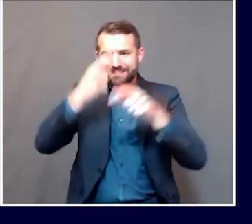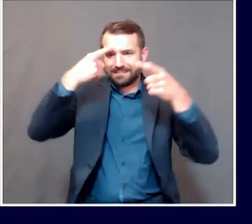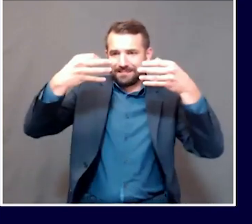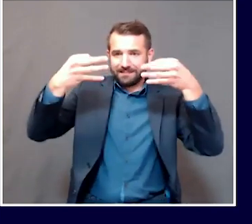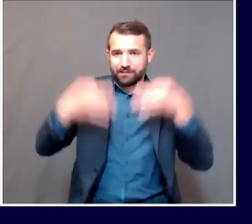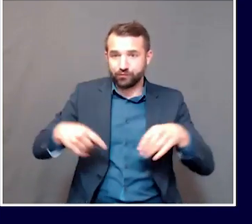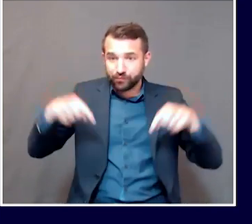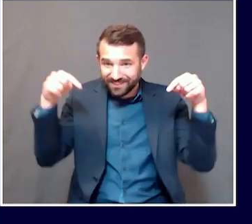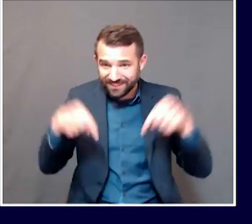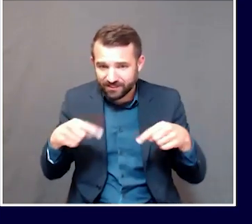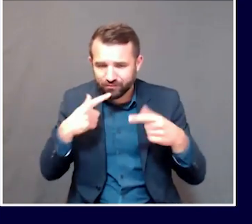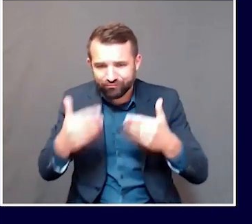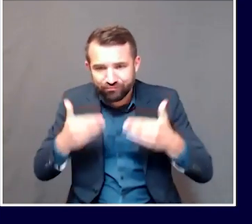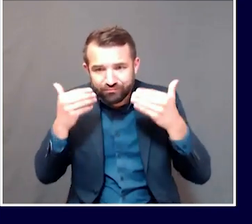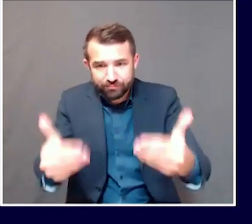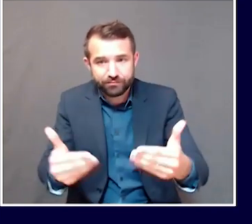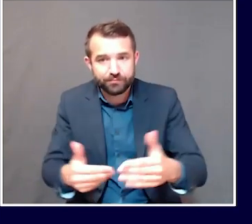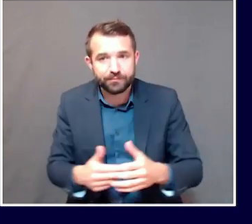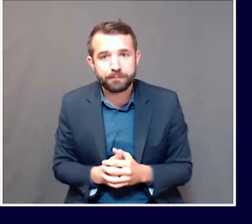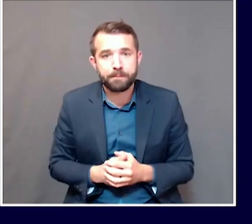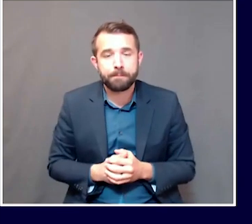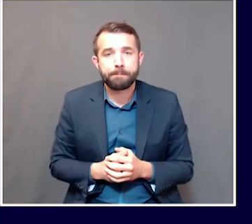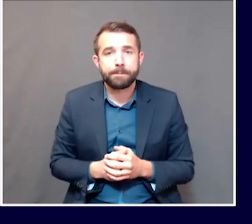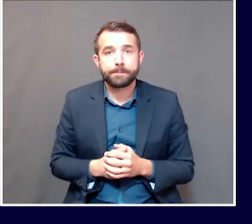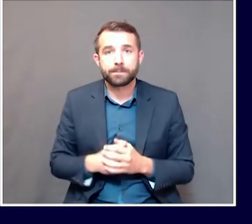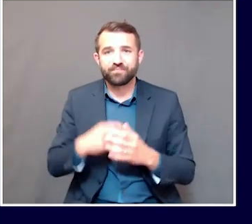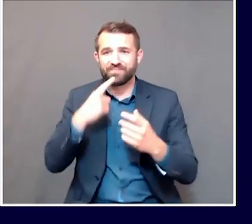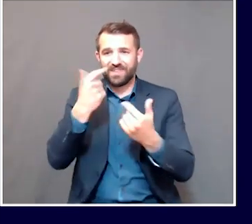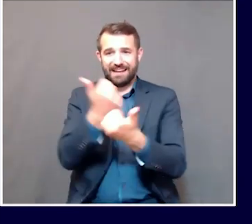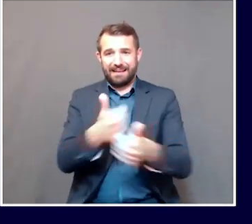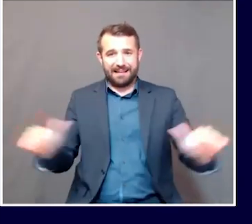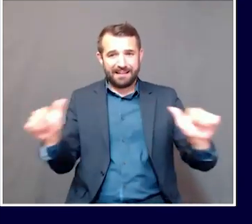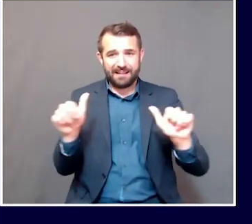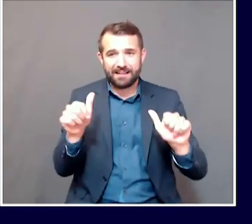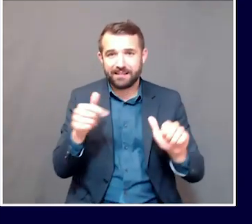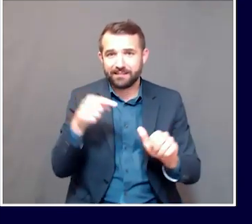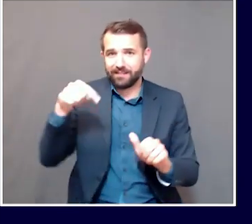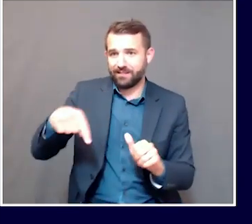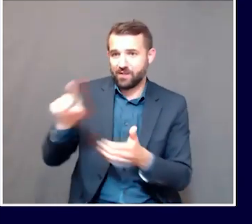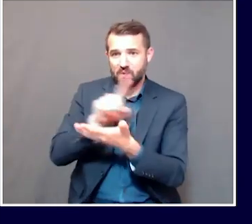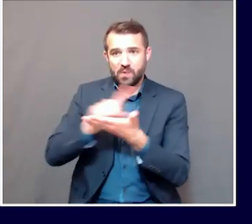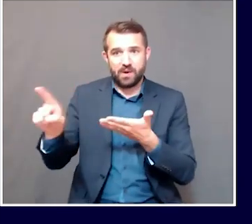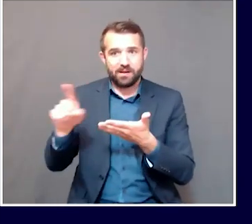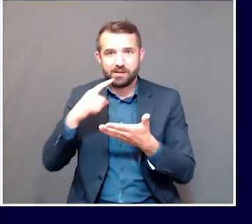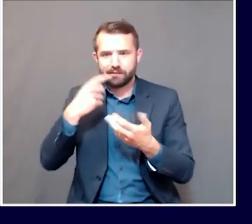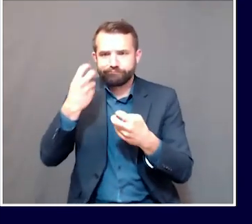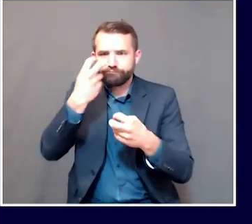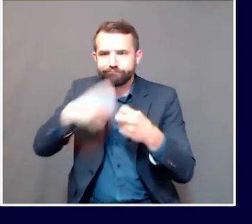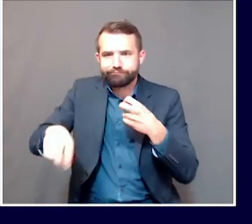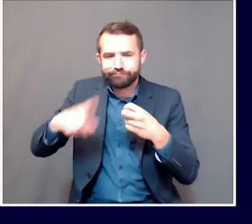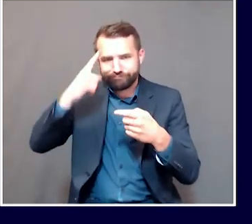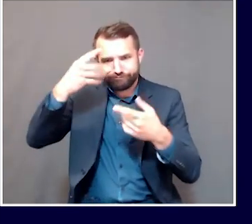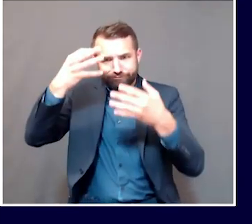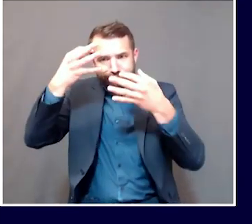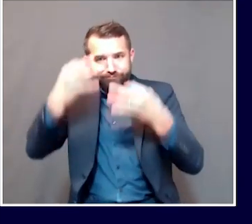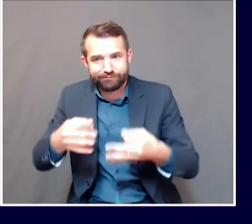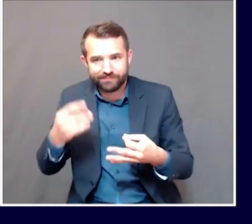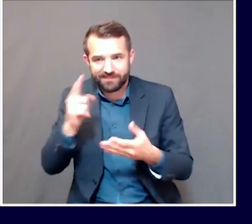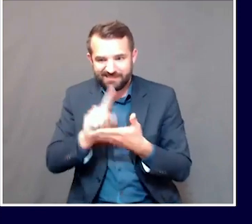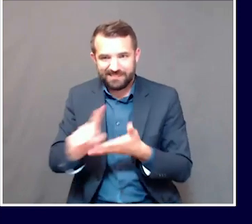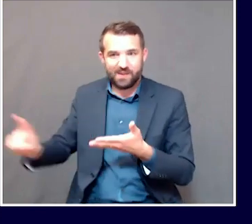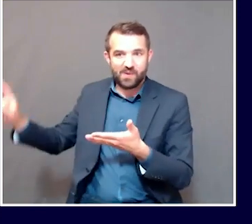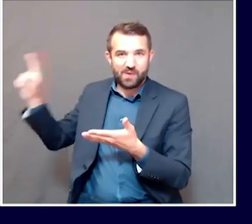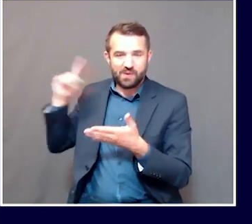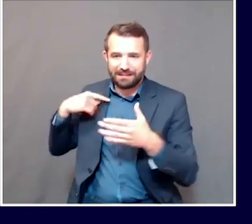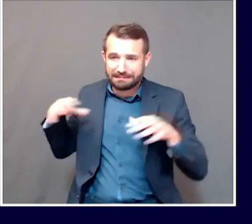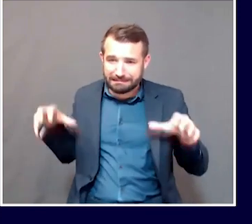level about any particular activity. This week, that decision was pretty hard. Last weekend, we all worked very hard over the